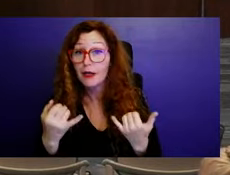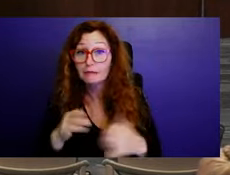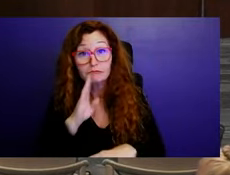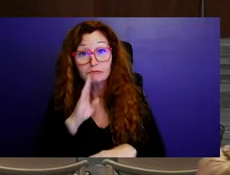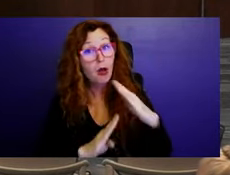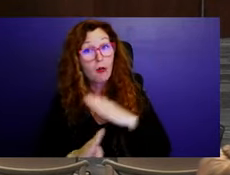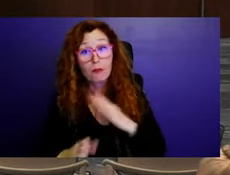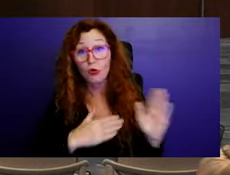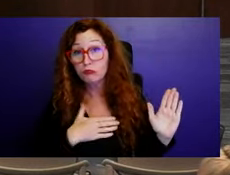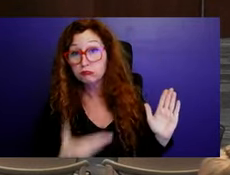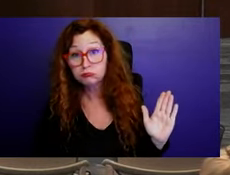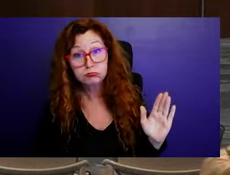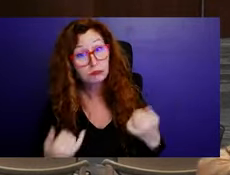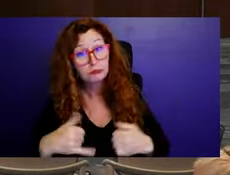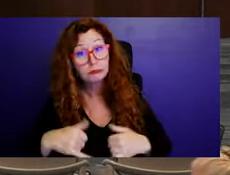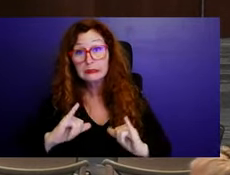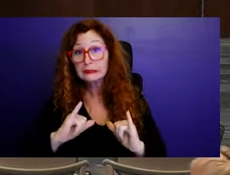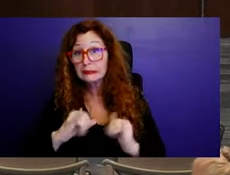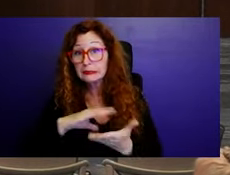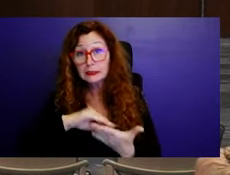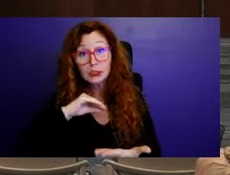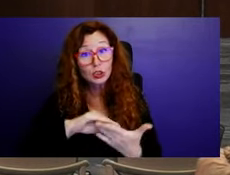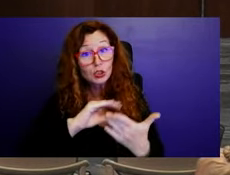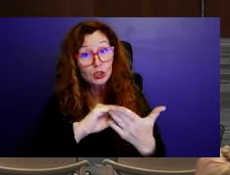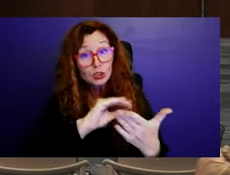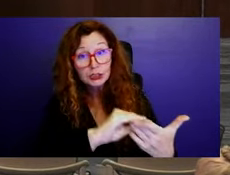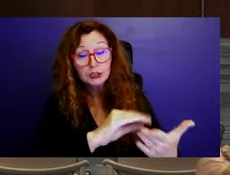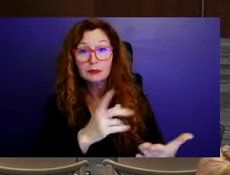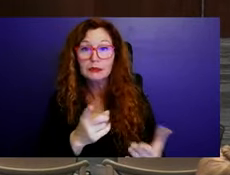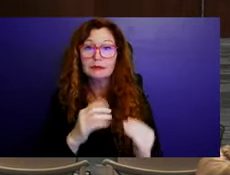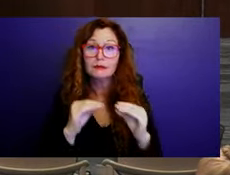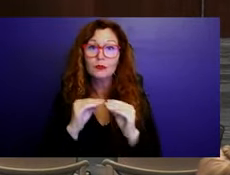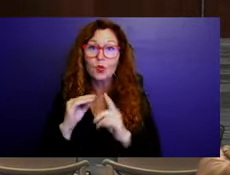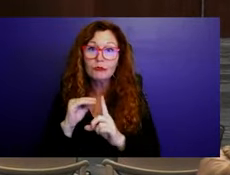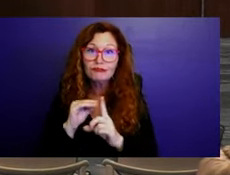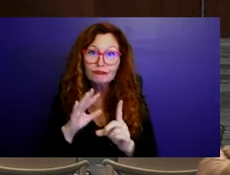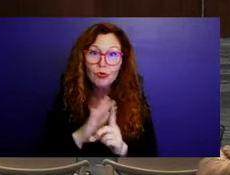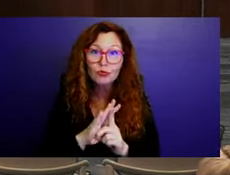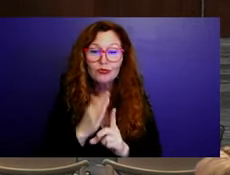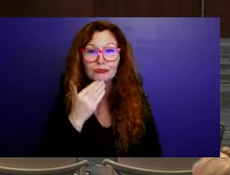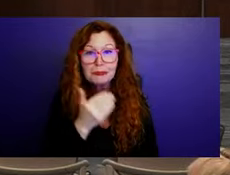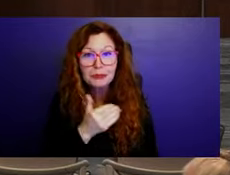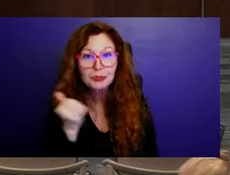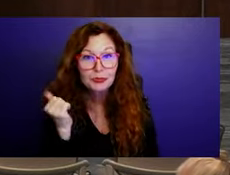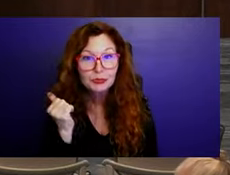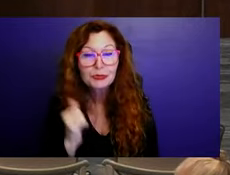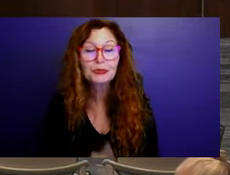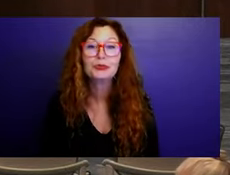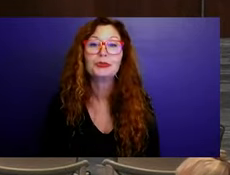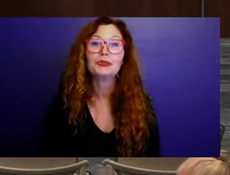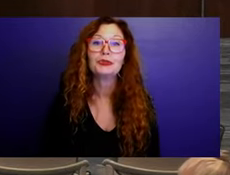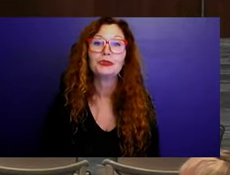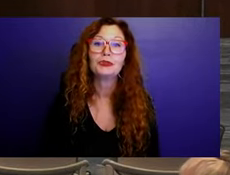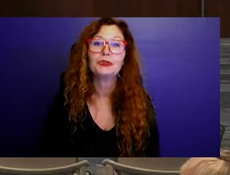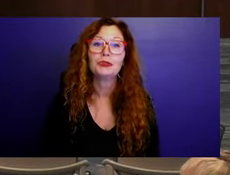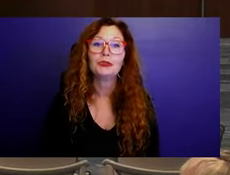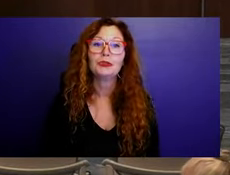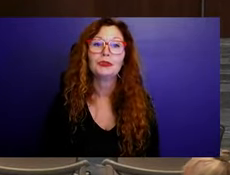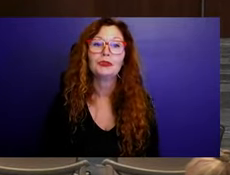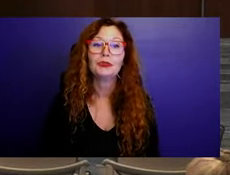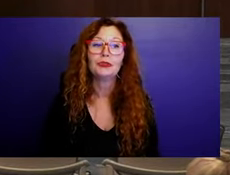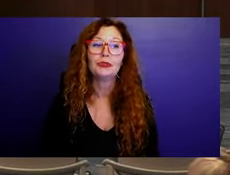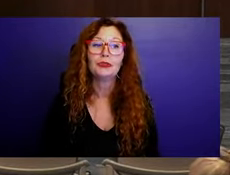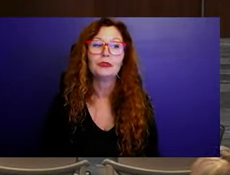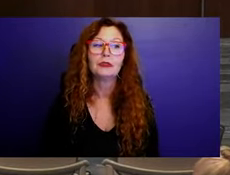think the more exposure exposure you get, the better, um, out of everything I've been to, I will say, this is